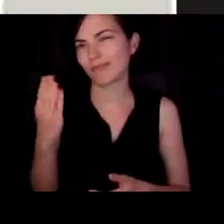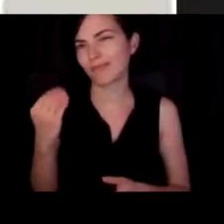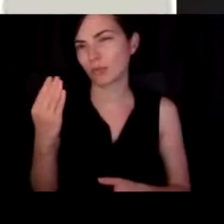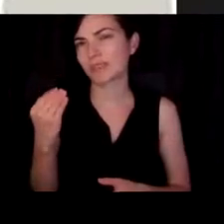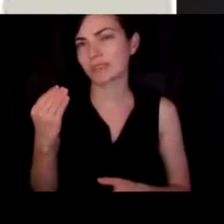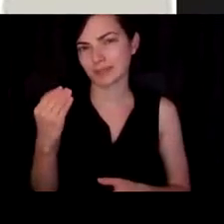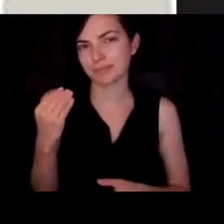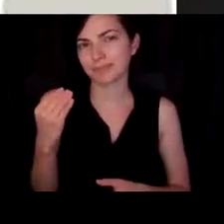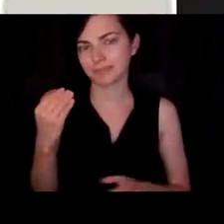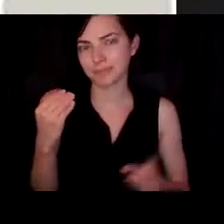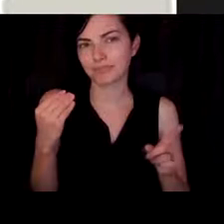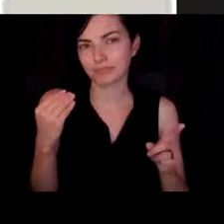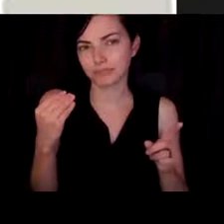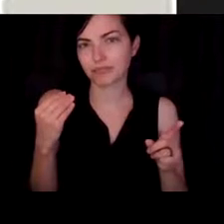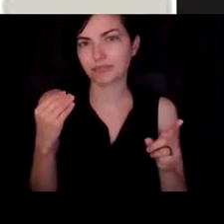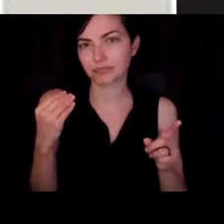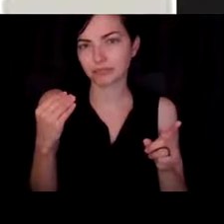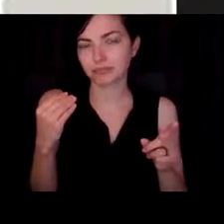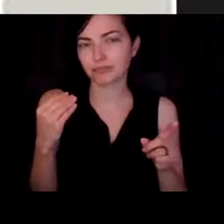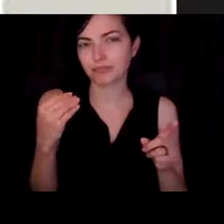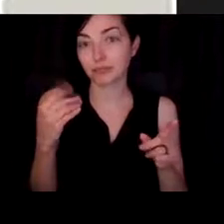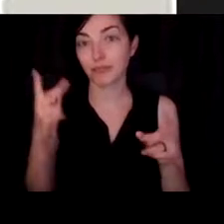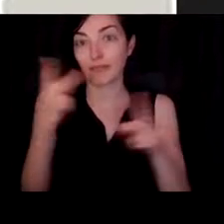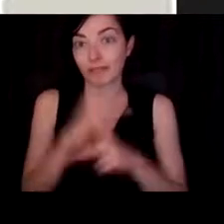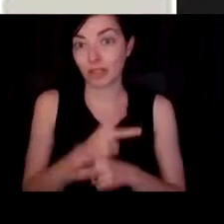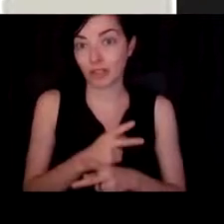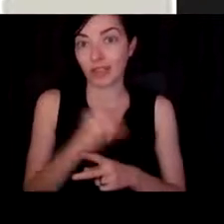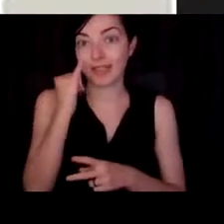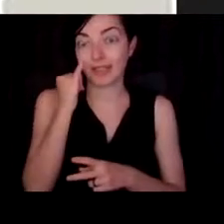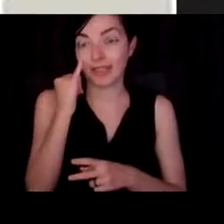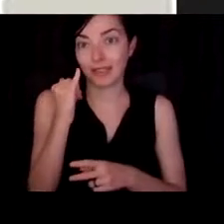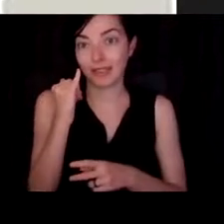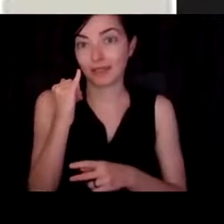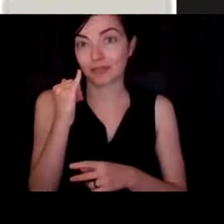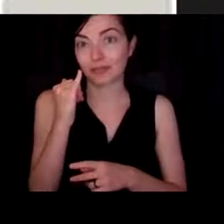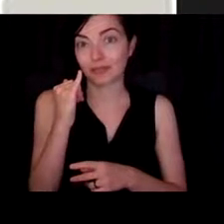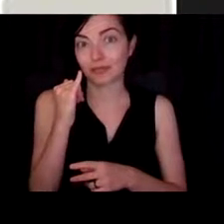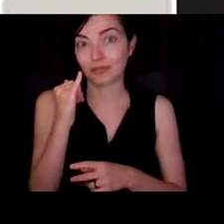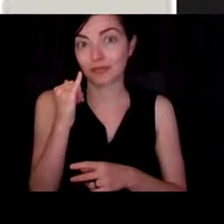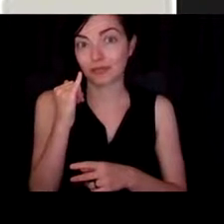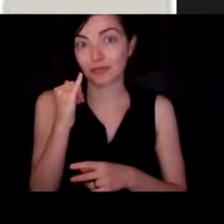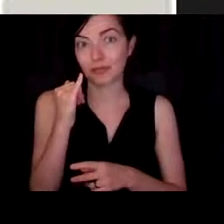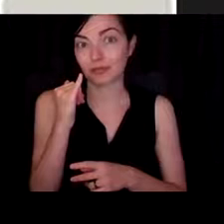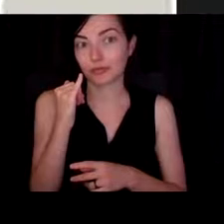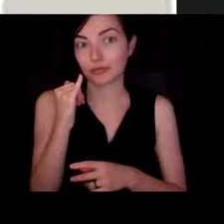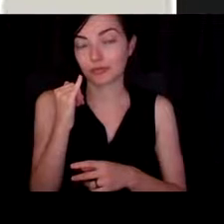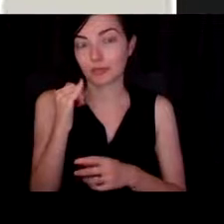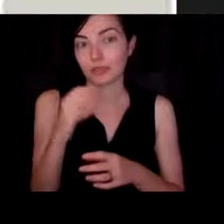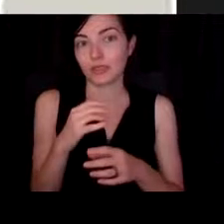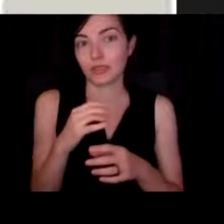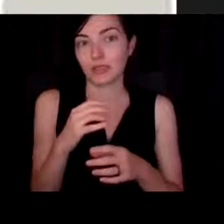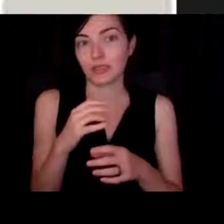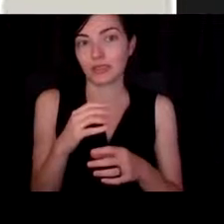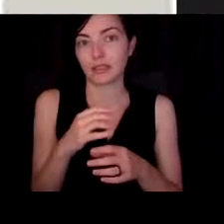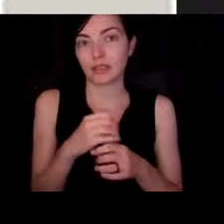where we figured out that if we take and we used pig heart matrix and we still